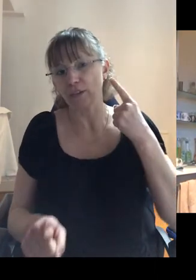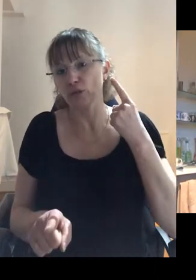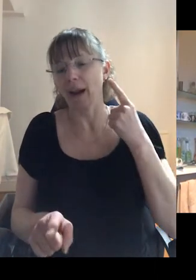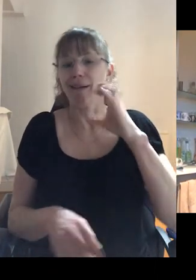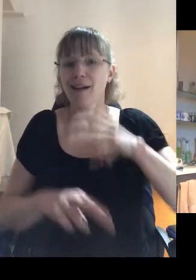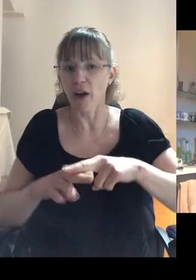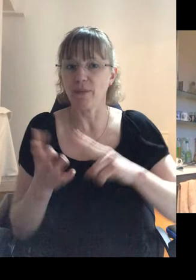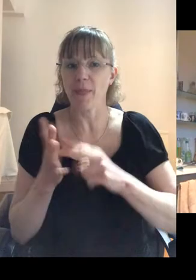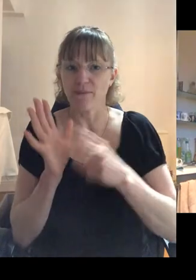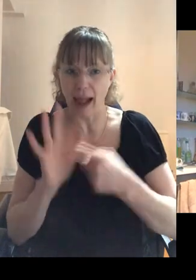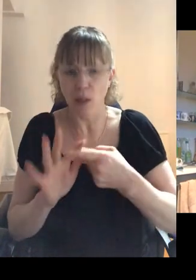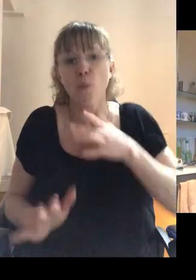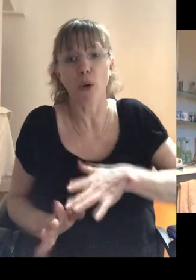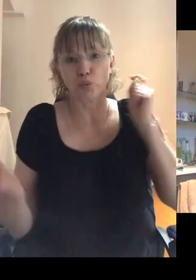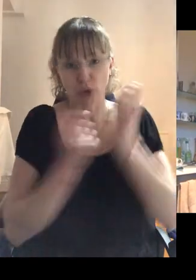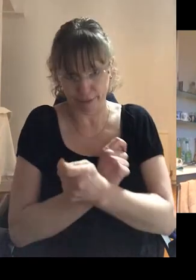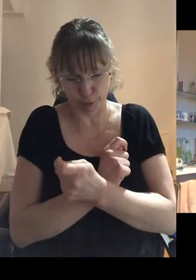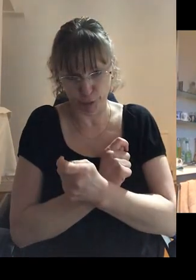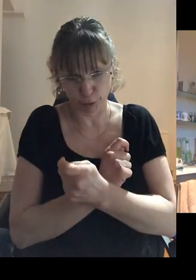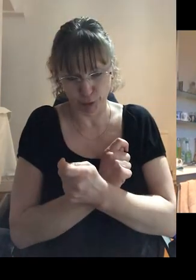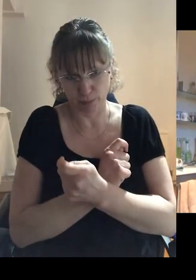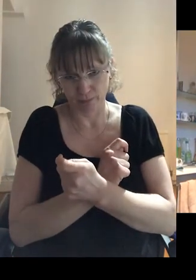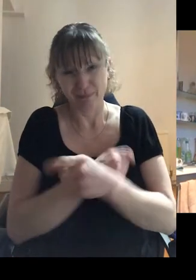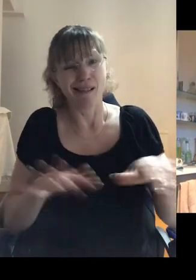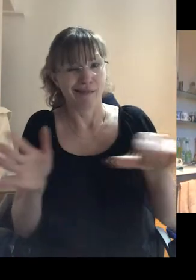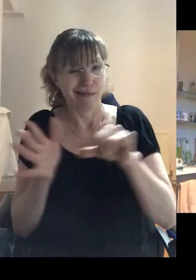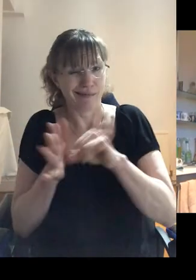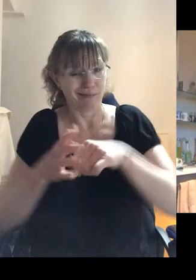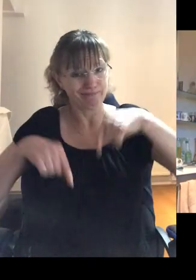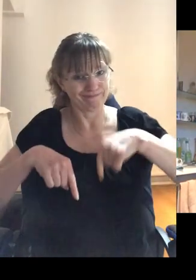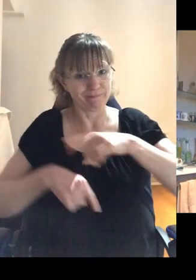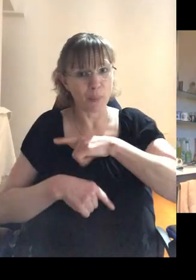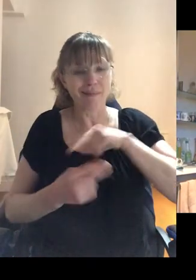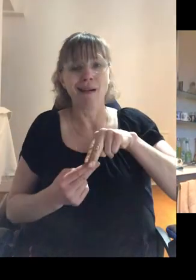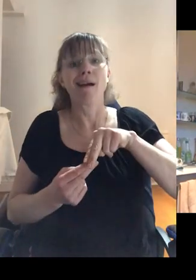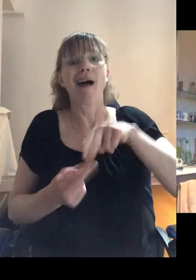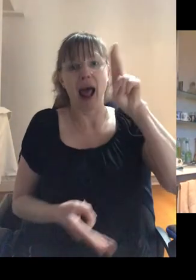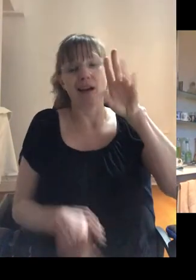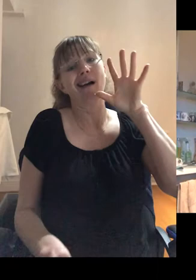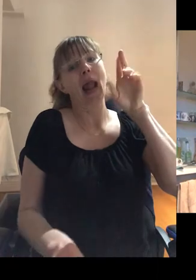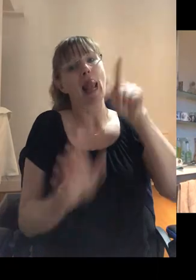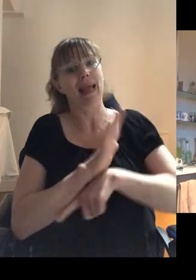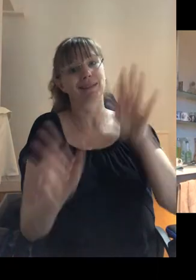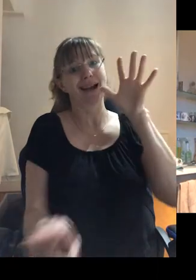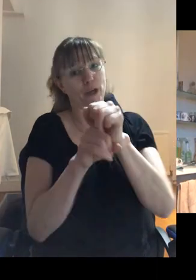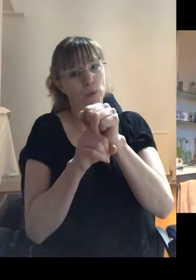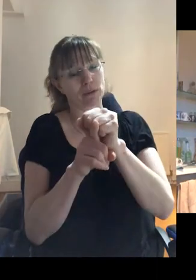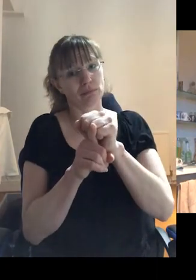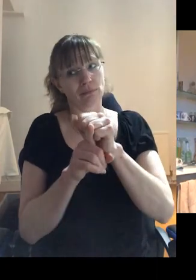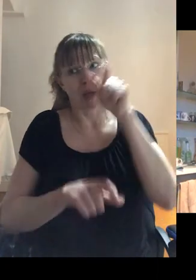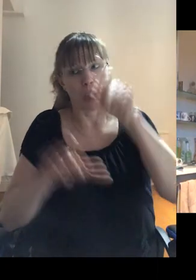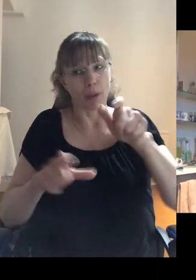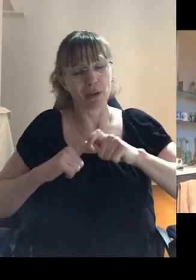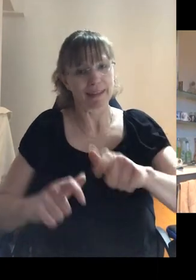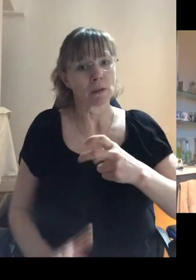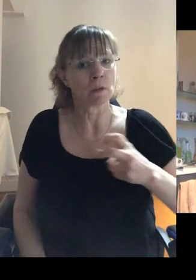very much want to change that. Um, it's very difficult down here. We have a very high level of late diagnosis and people are still very